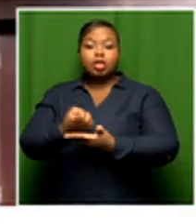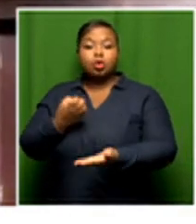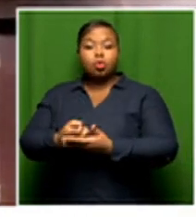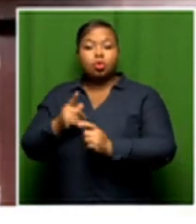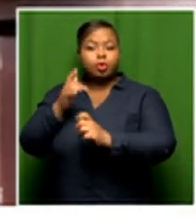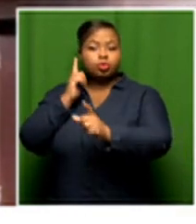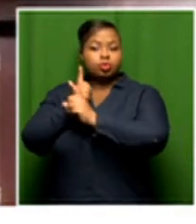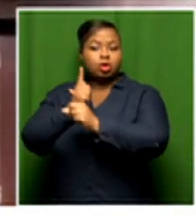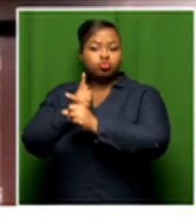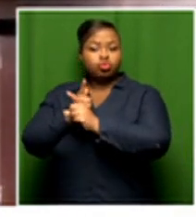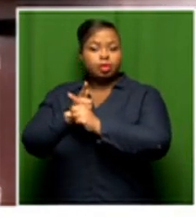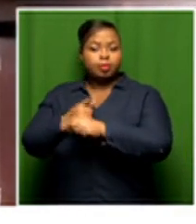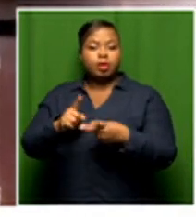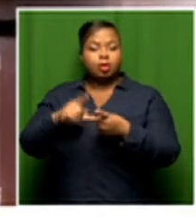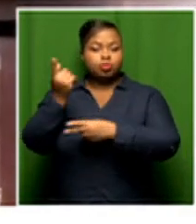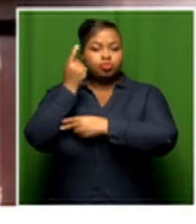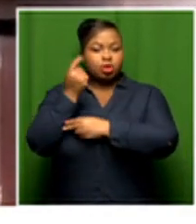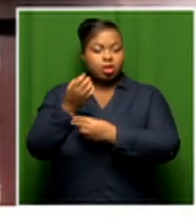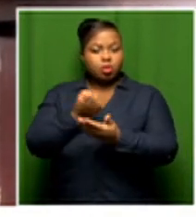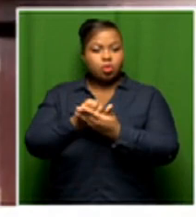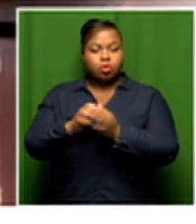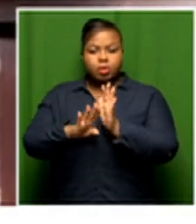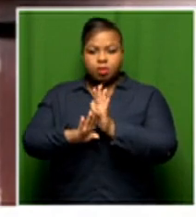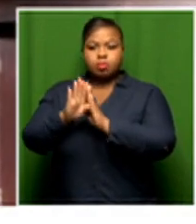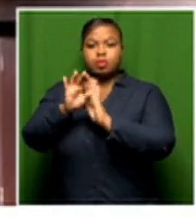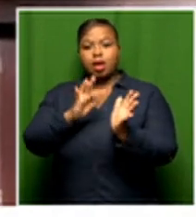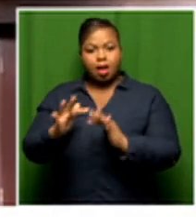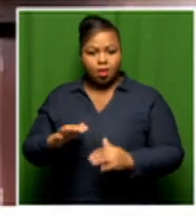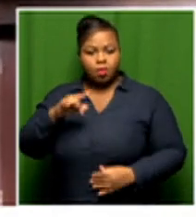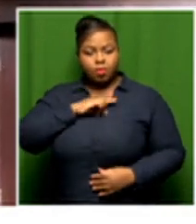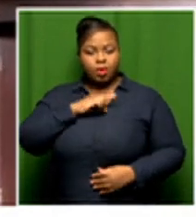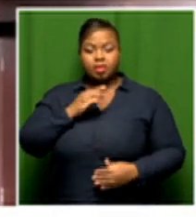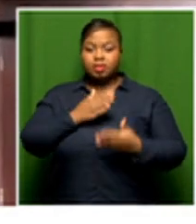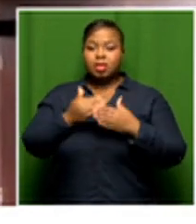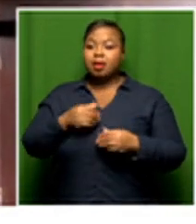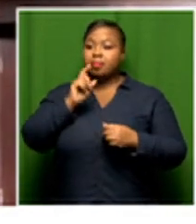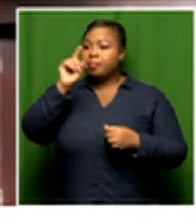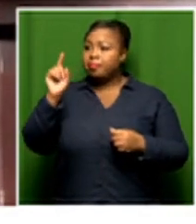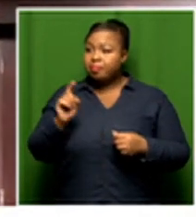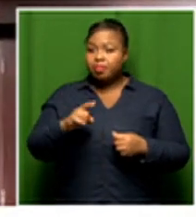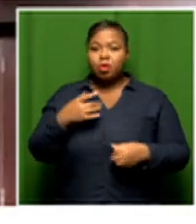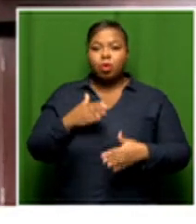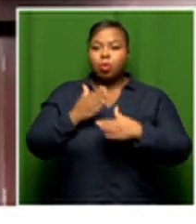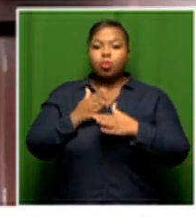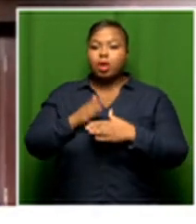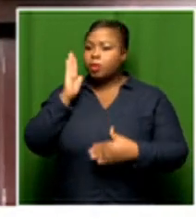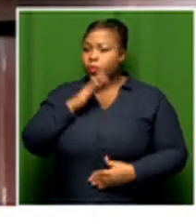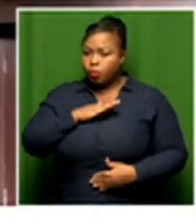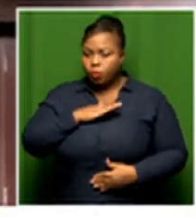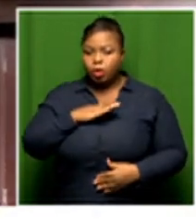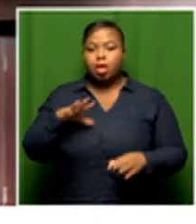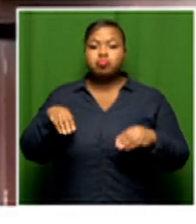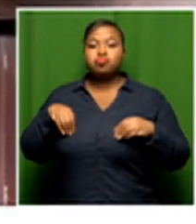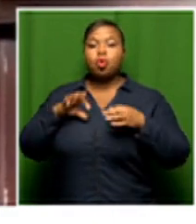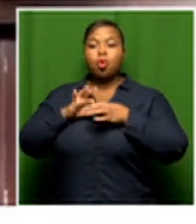township and rural economies so that those who have been unemployed in those areas are now drawn into the